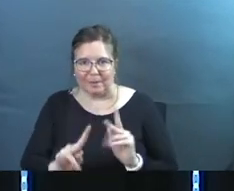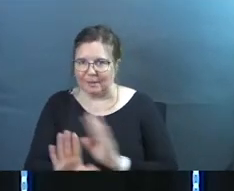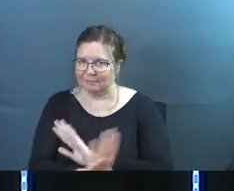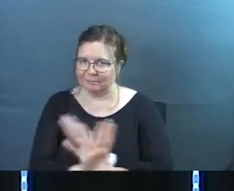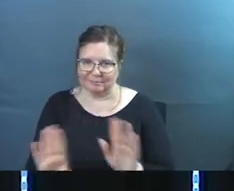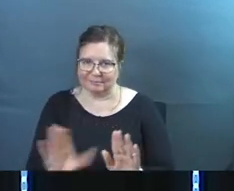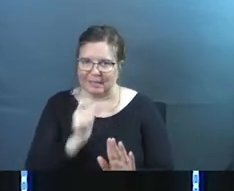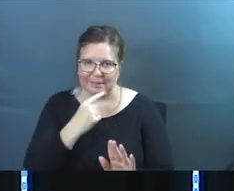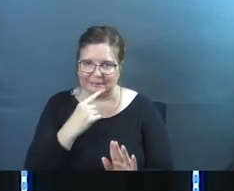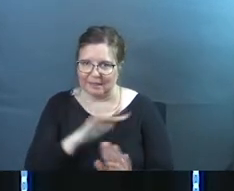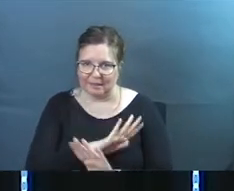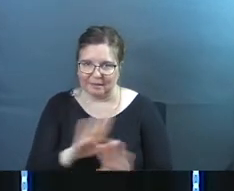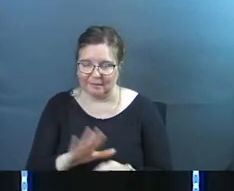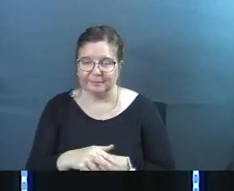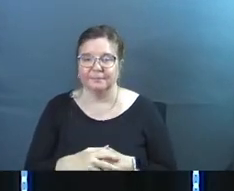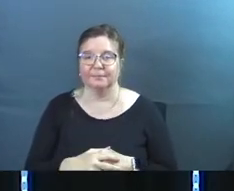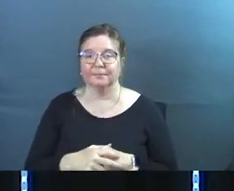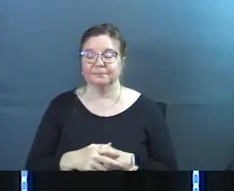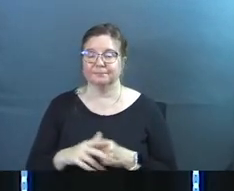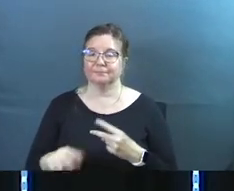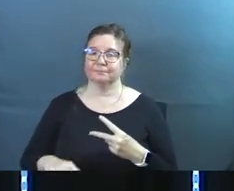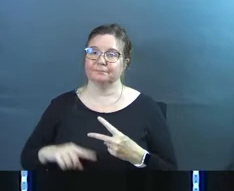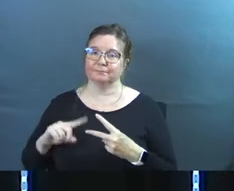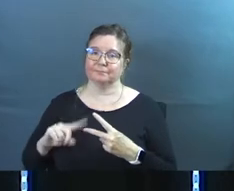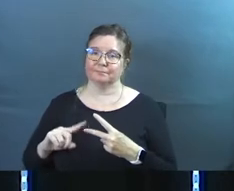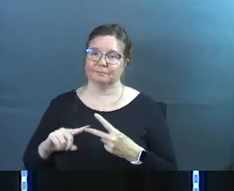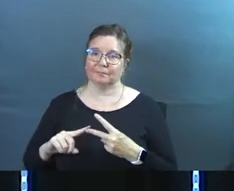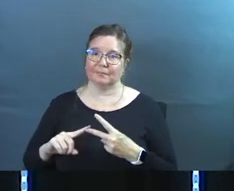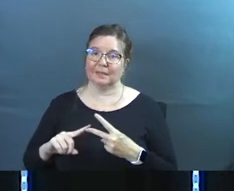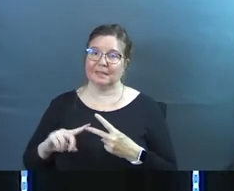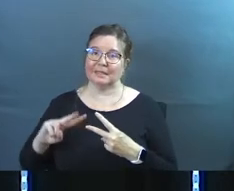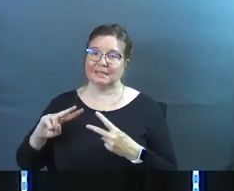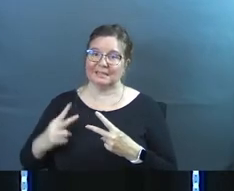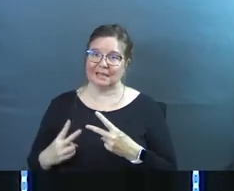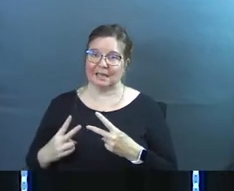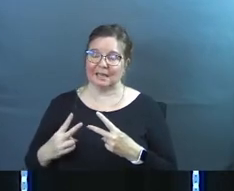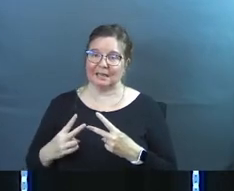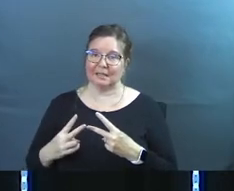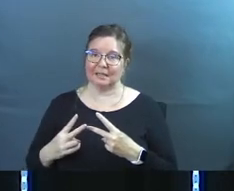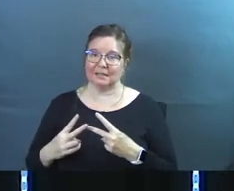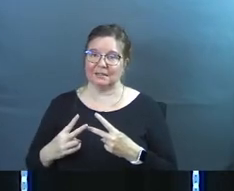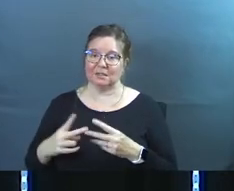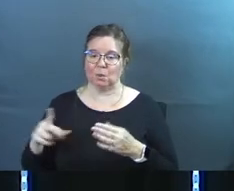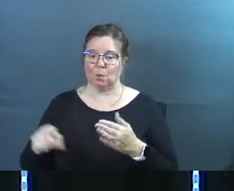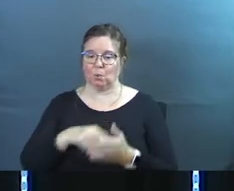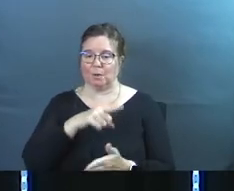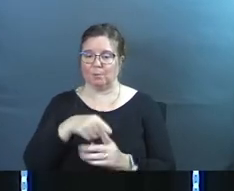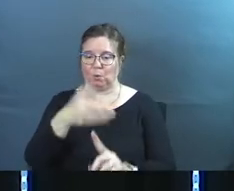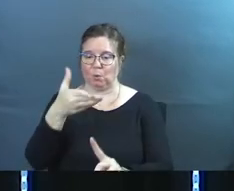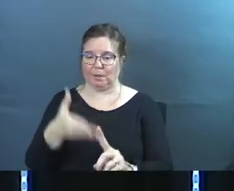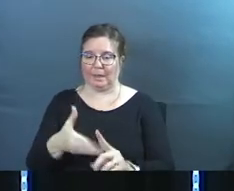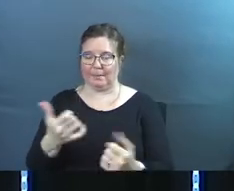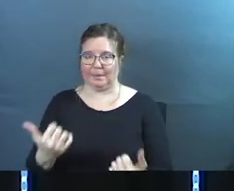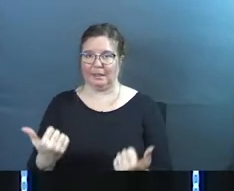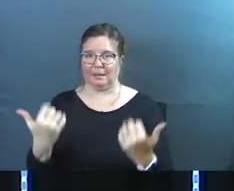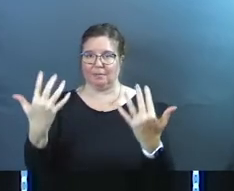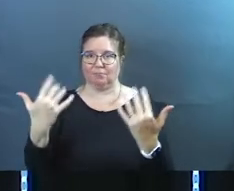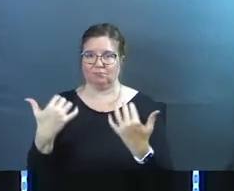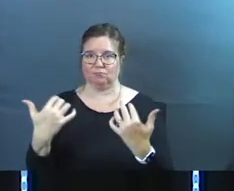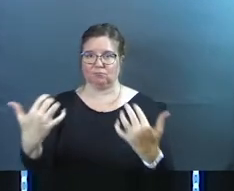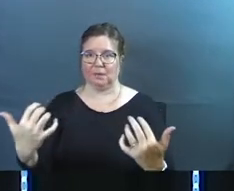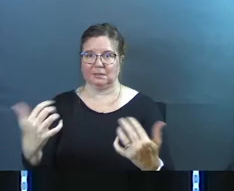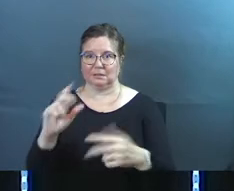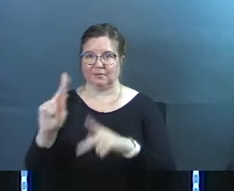people second phrase rebuke them in the presence of all make it public